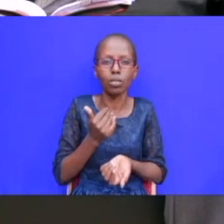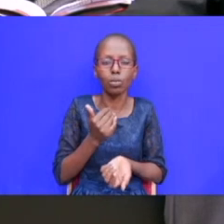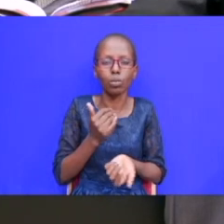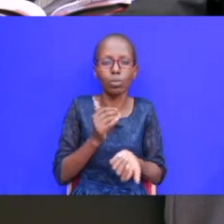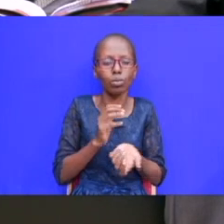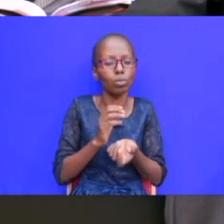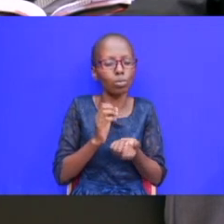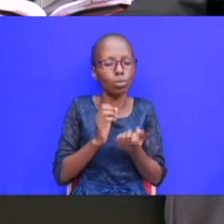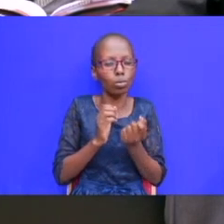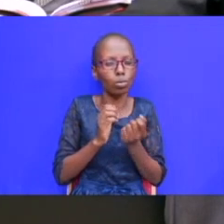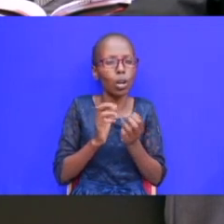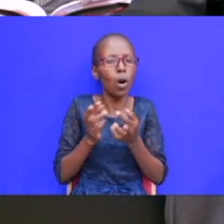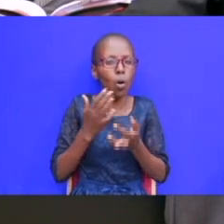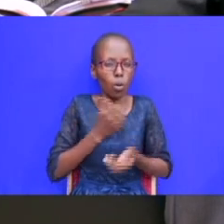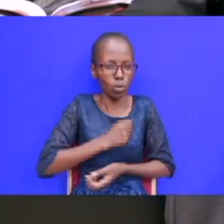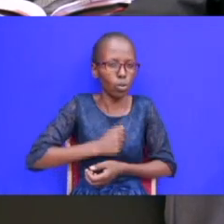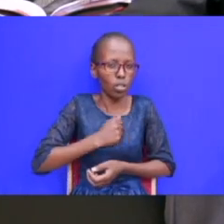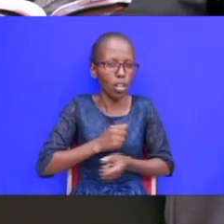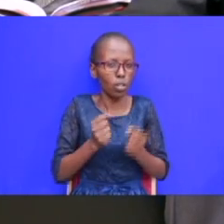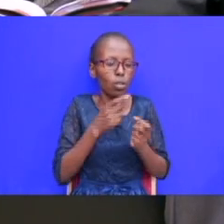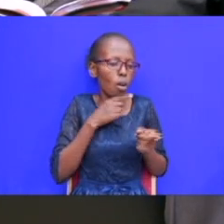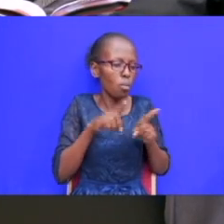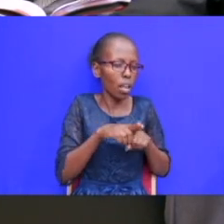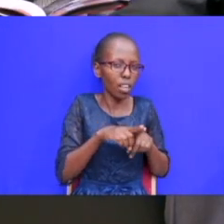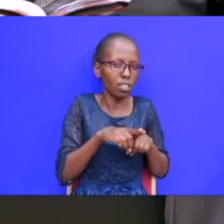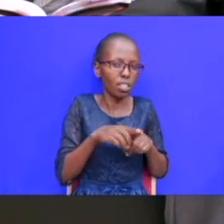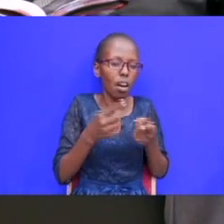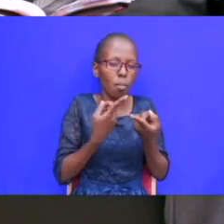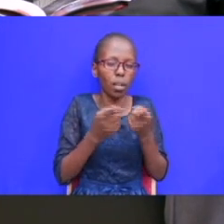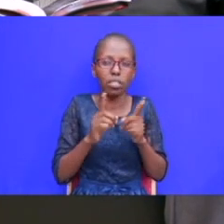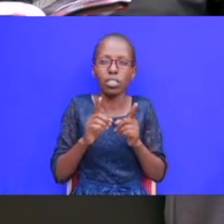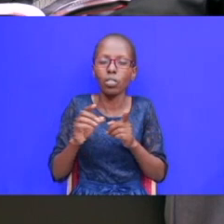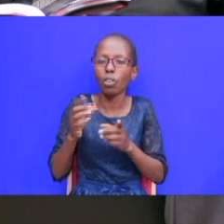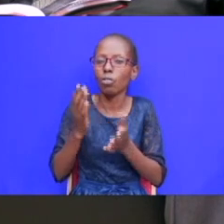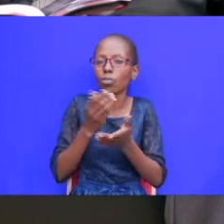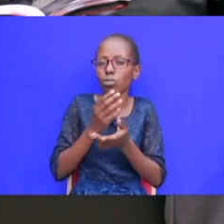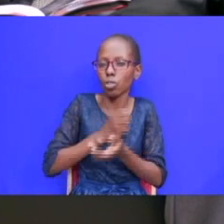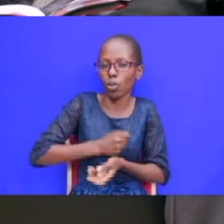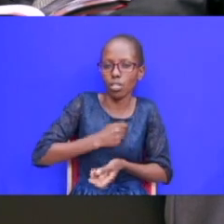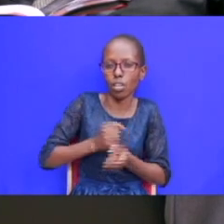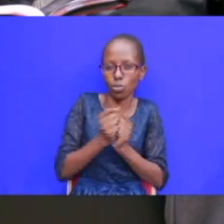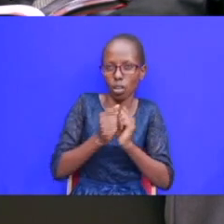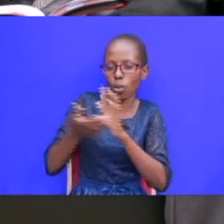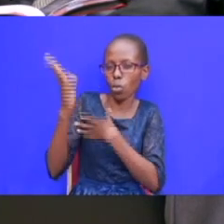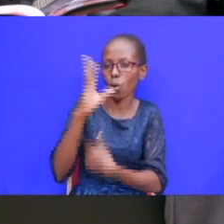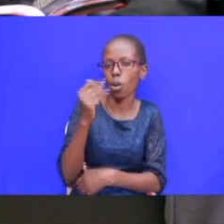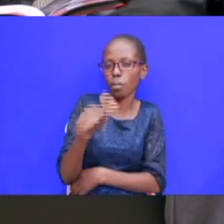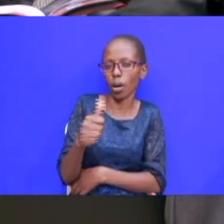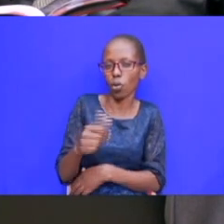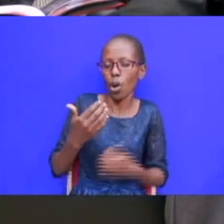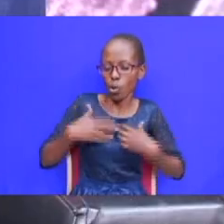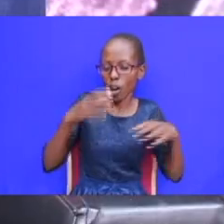brothers but you are not reconciled with god before you meet god you can't reconcile with your brother you will not have the the the